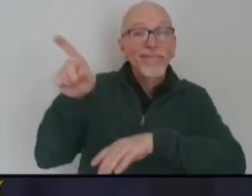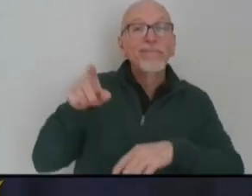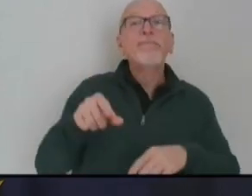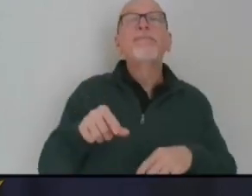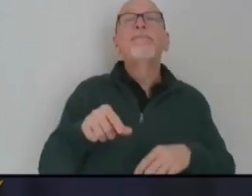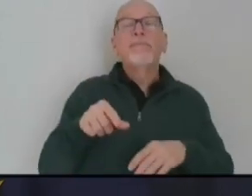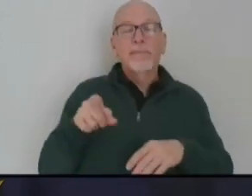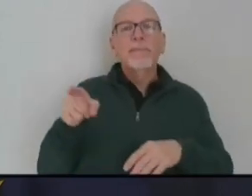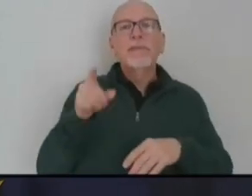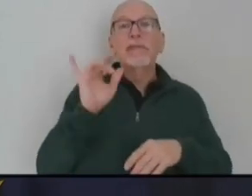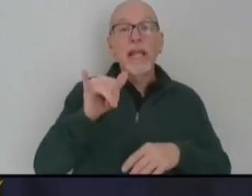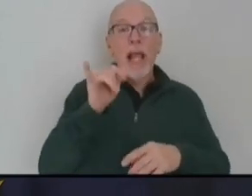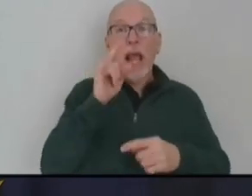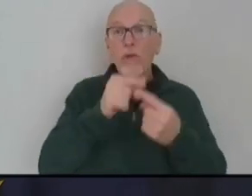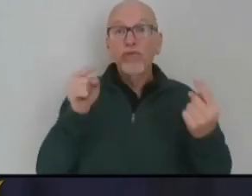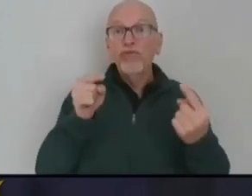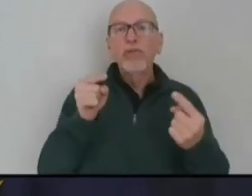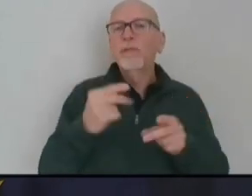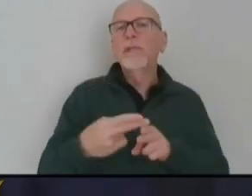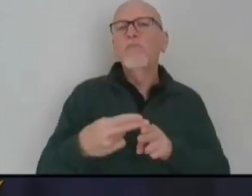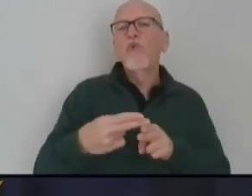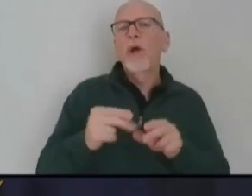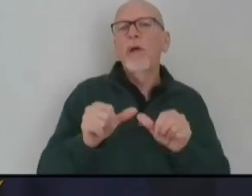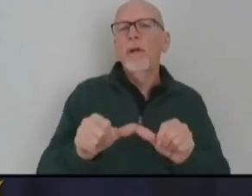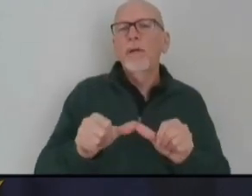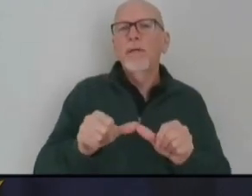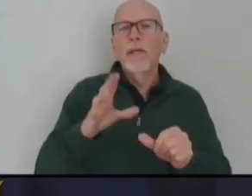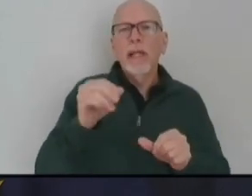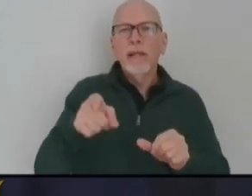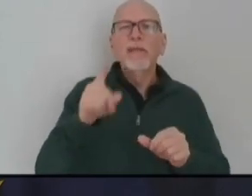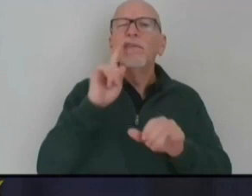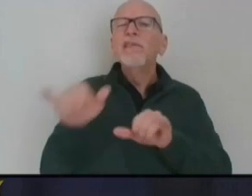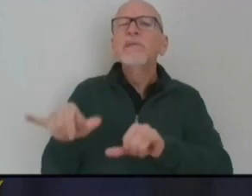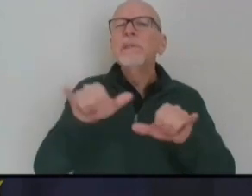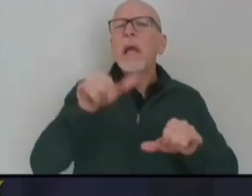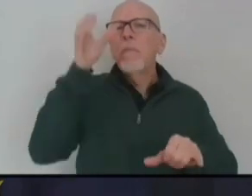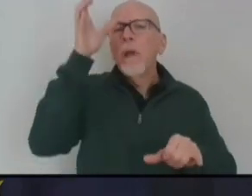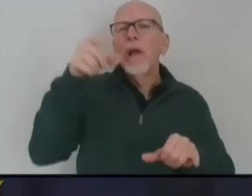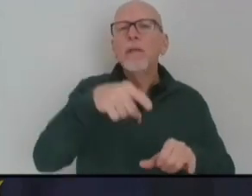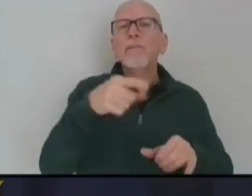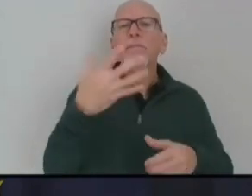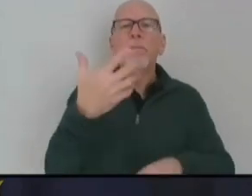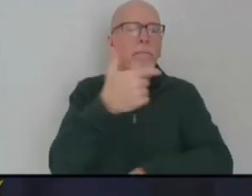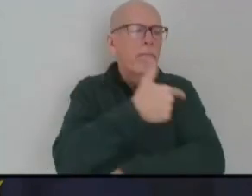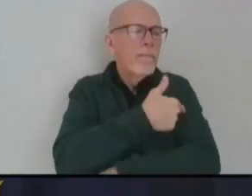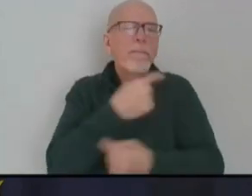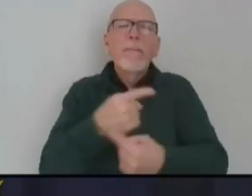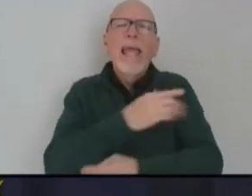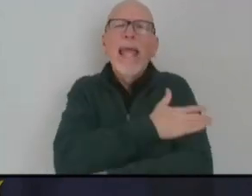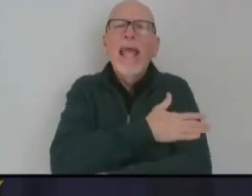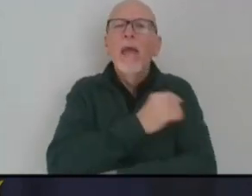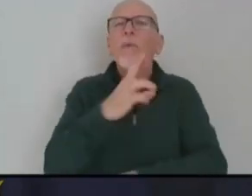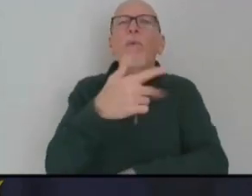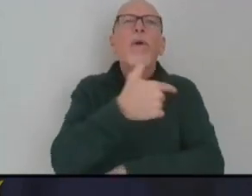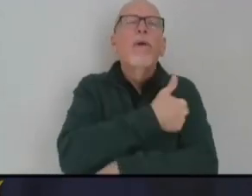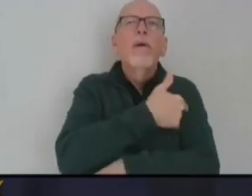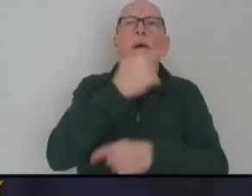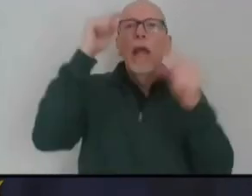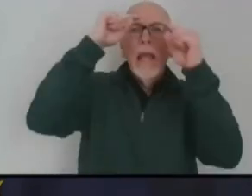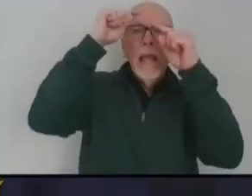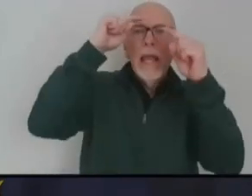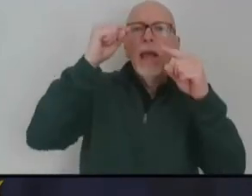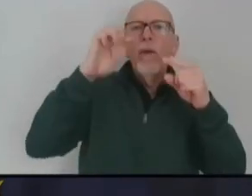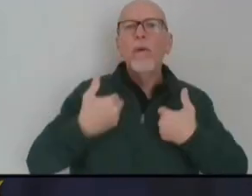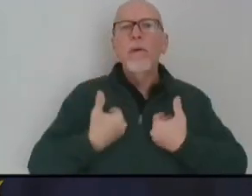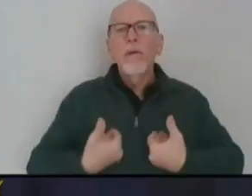have been found to be in line with what we see with other immunizations, such as pain at the injection site, headache, fatigue, and occasionally a low-grade